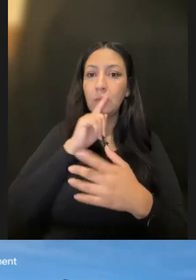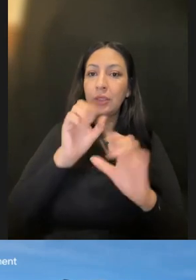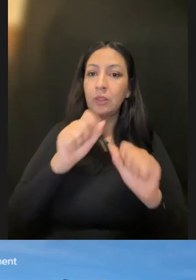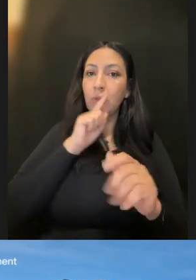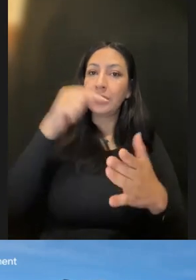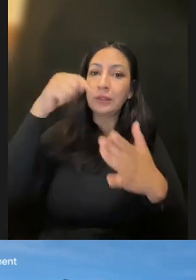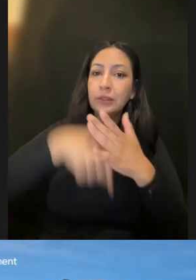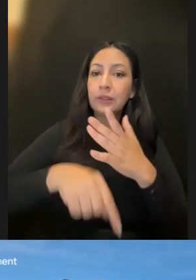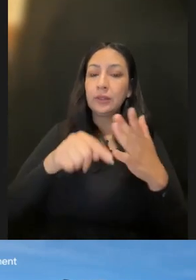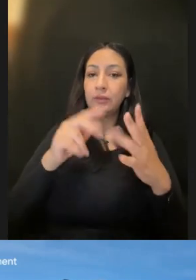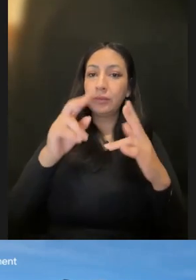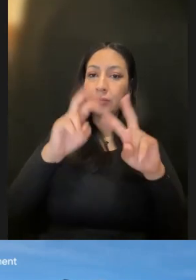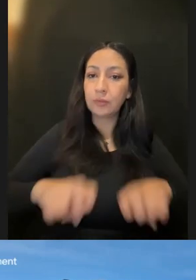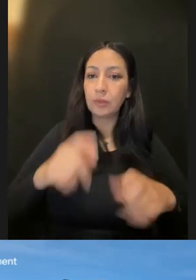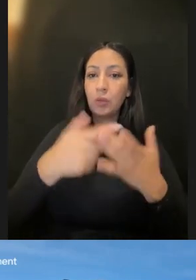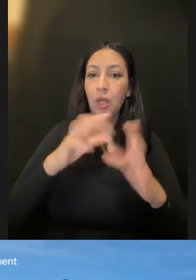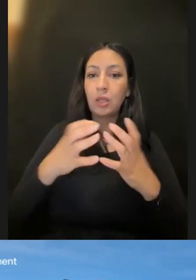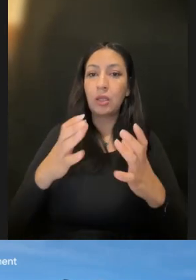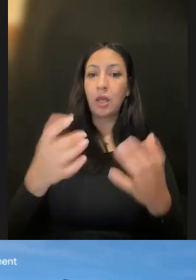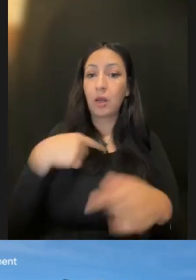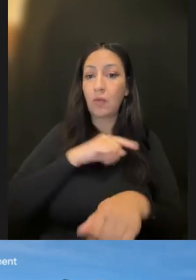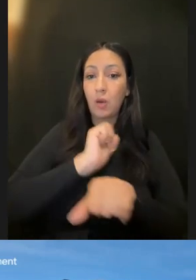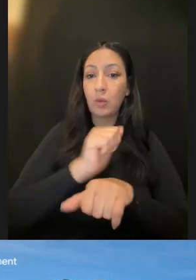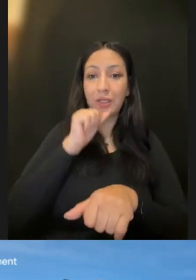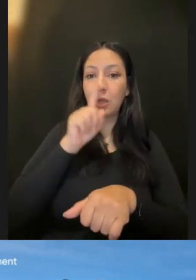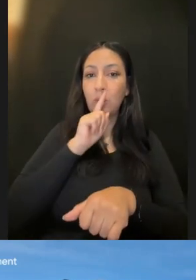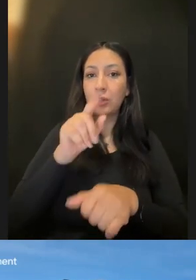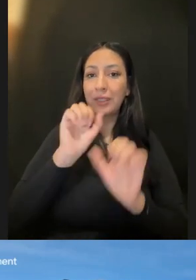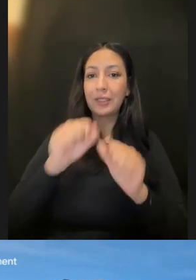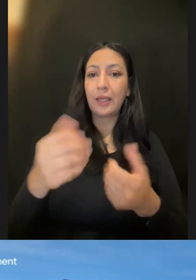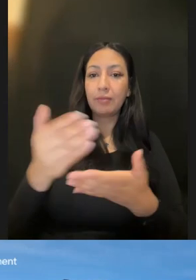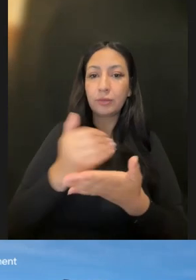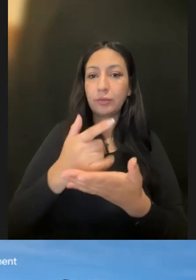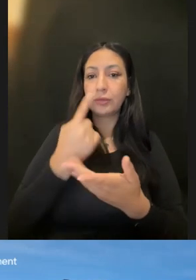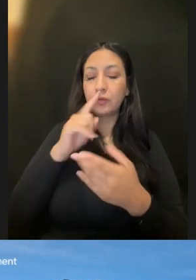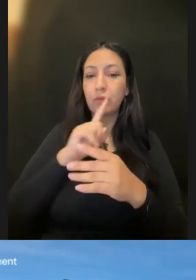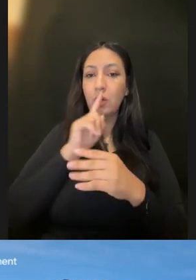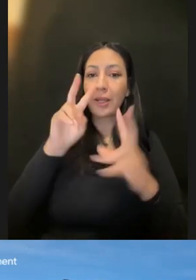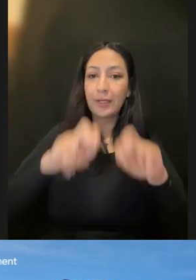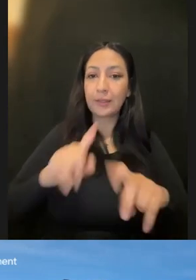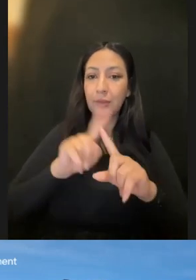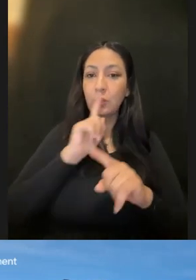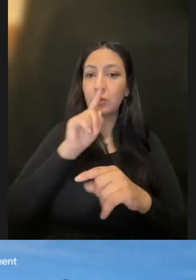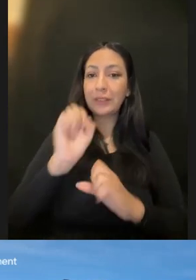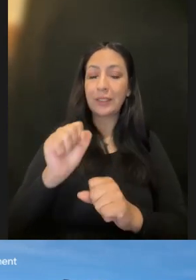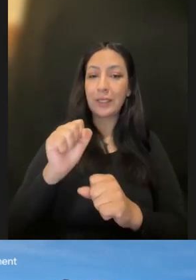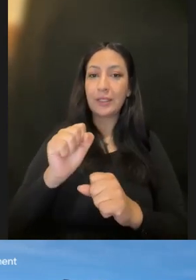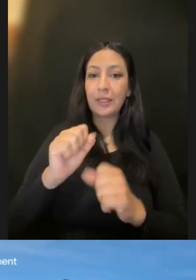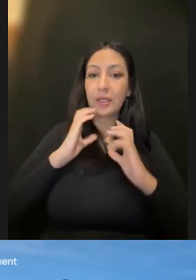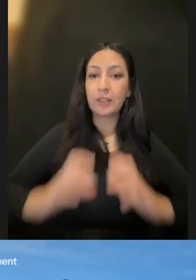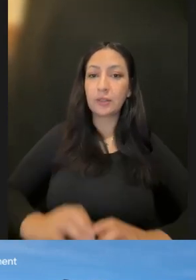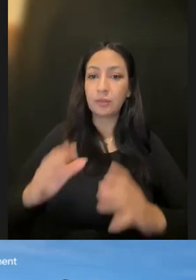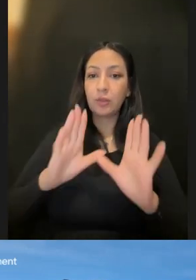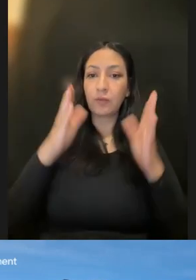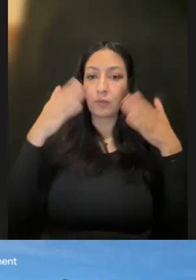dive into a lot of our work will not just be quantitative data analysis, but also consumer focus groups of